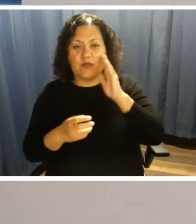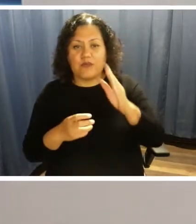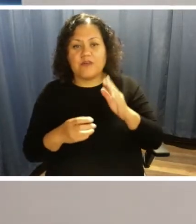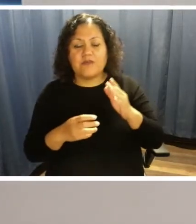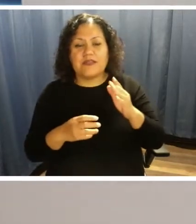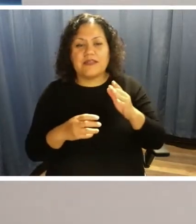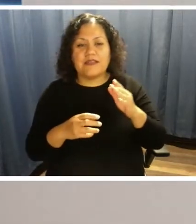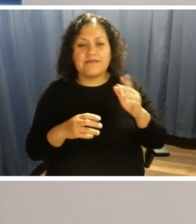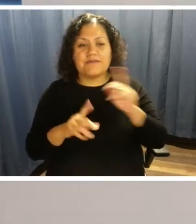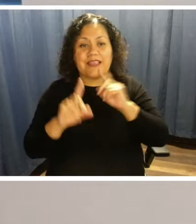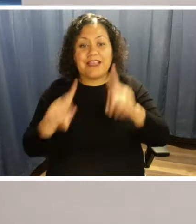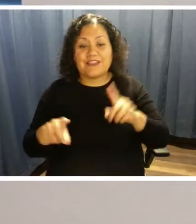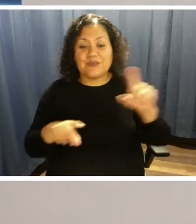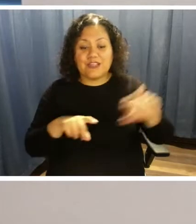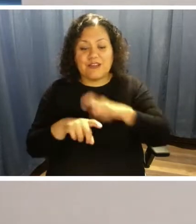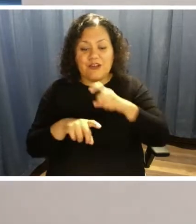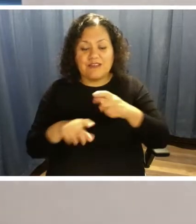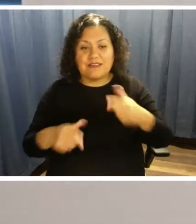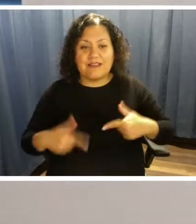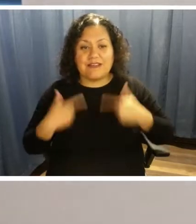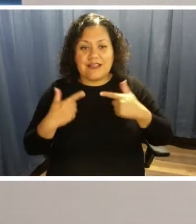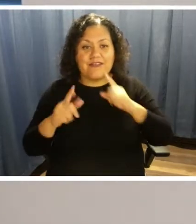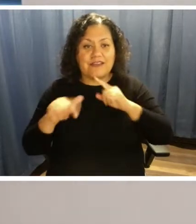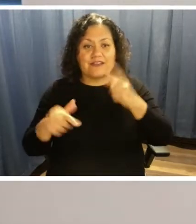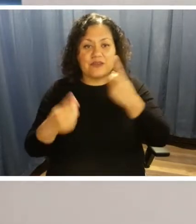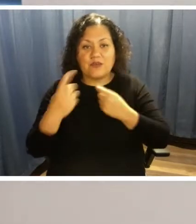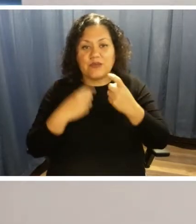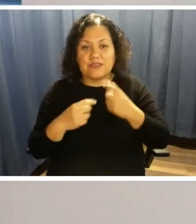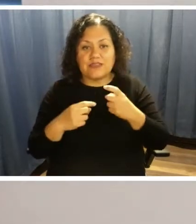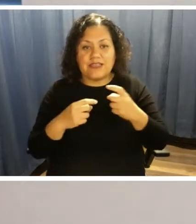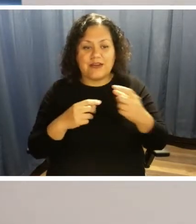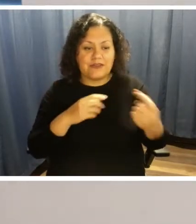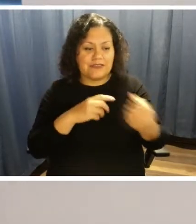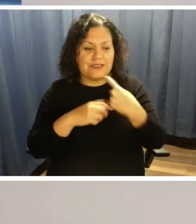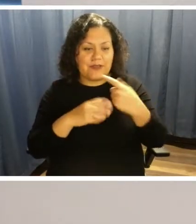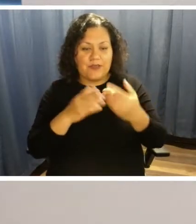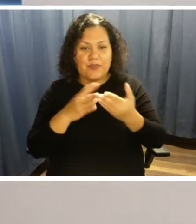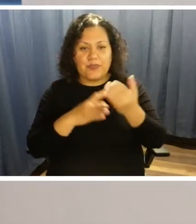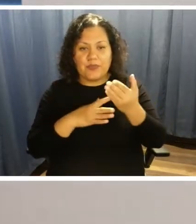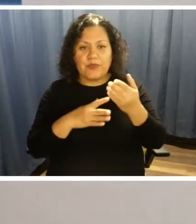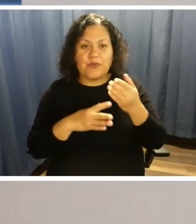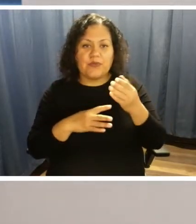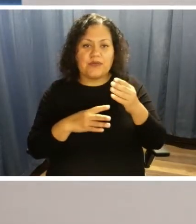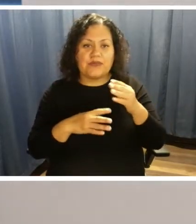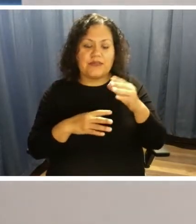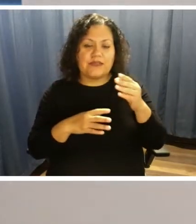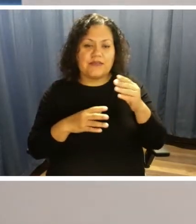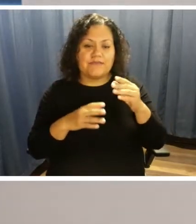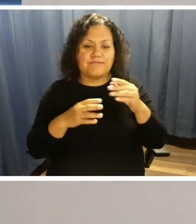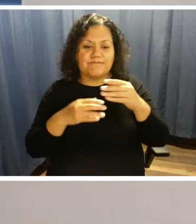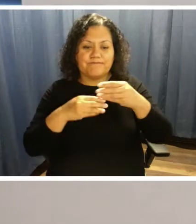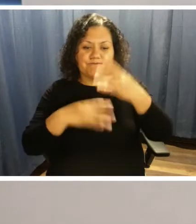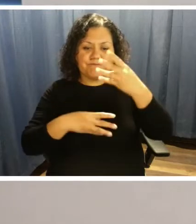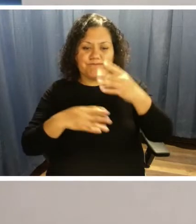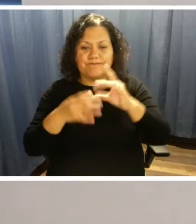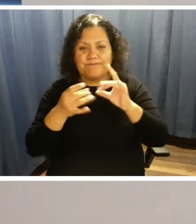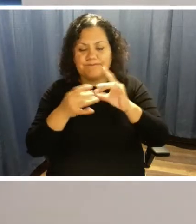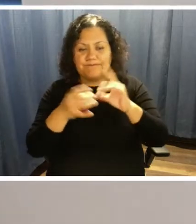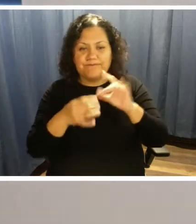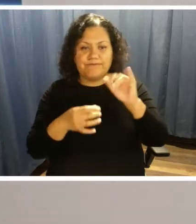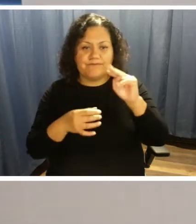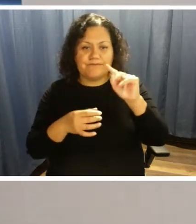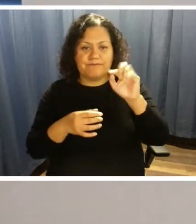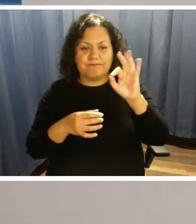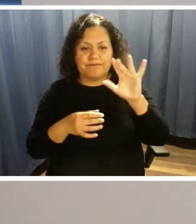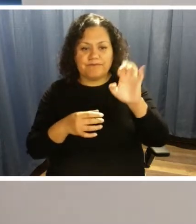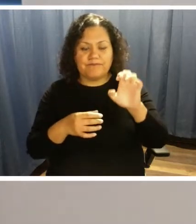answering questions submitted through the streaming player interface, and asking you for your opinion on a few survey questions. So we